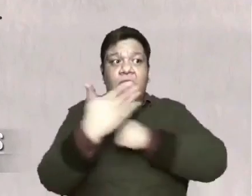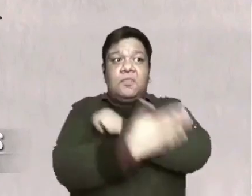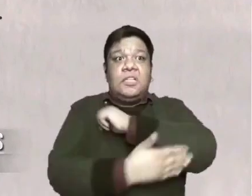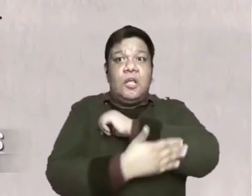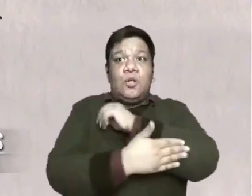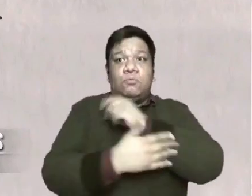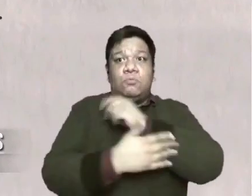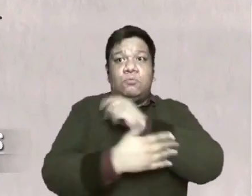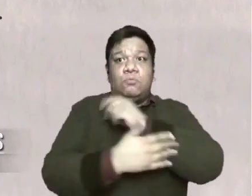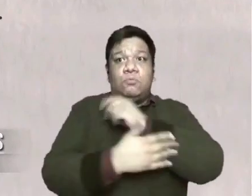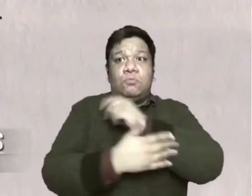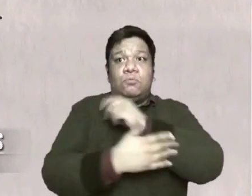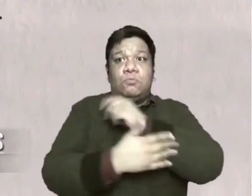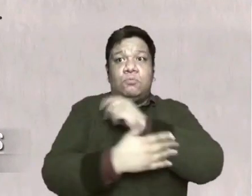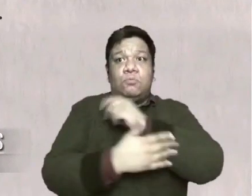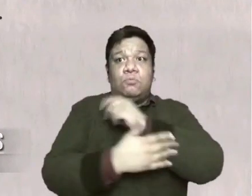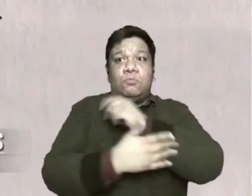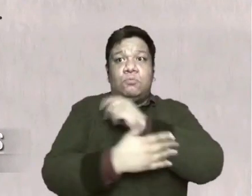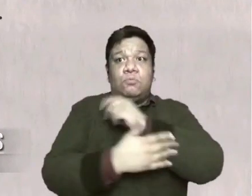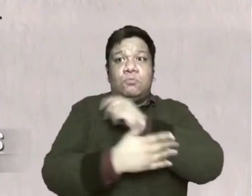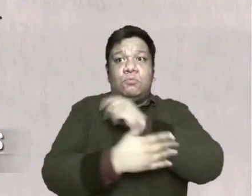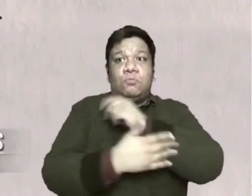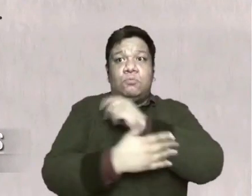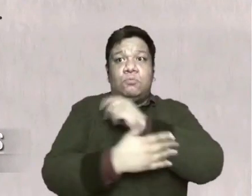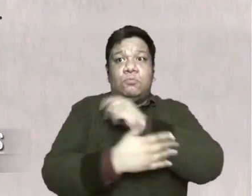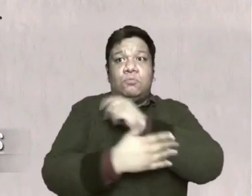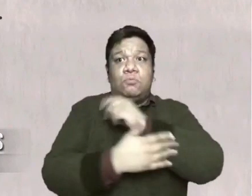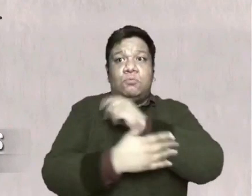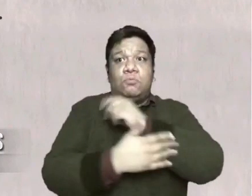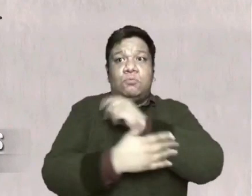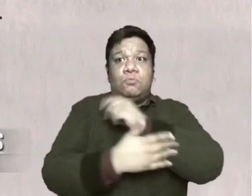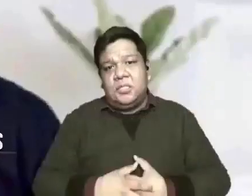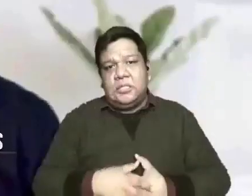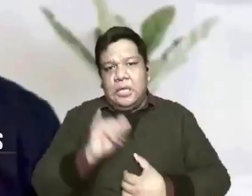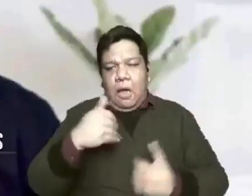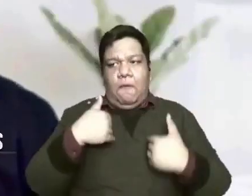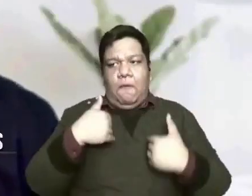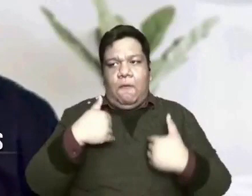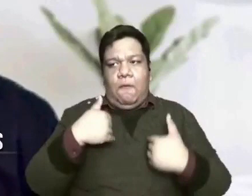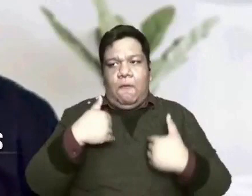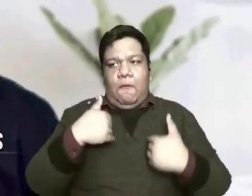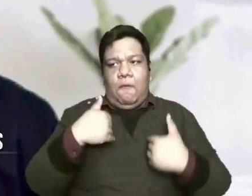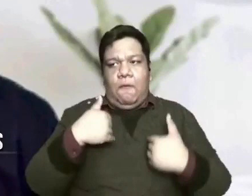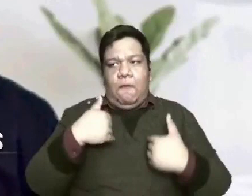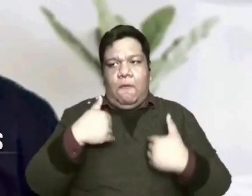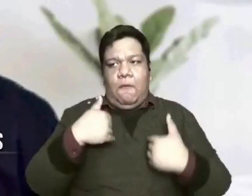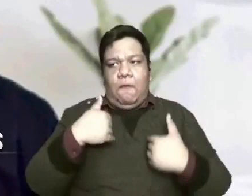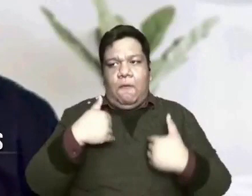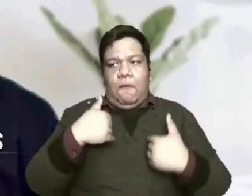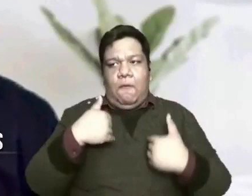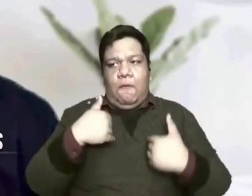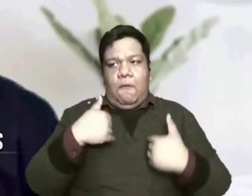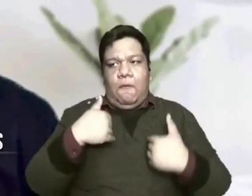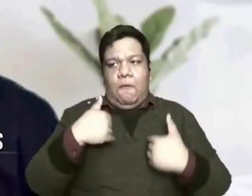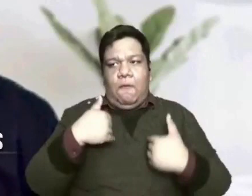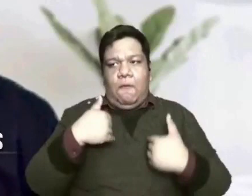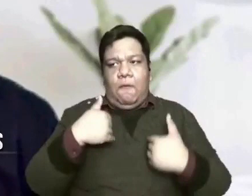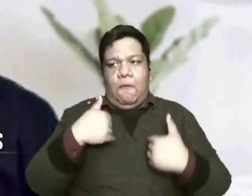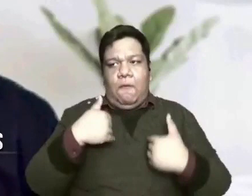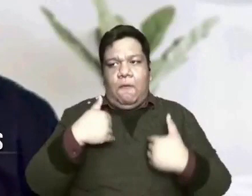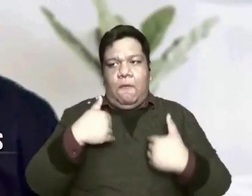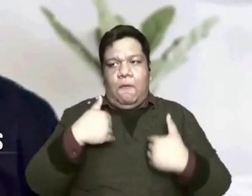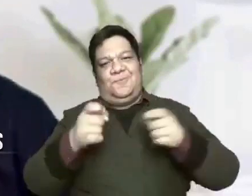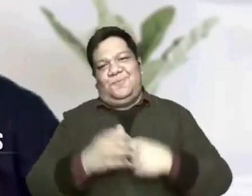nations for them to achieve peace that is indeed a picture of the kingdom of God